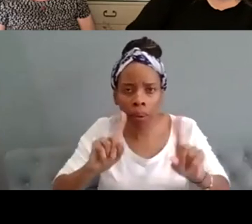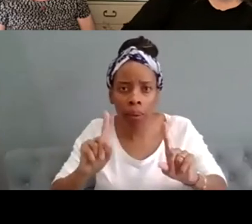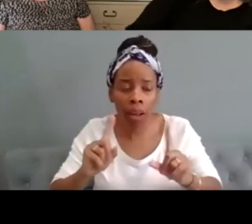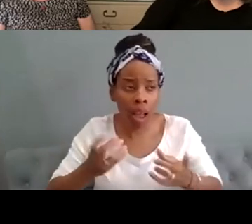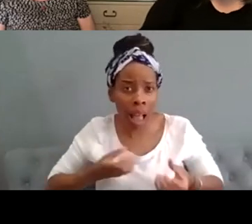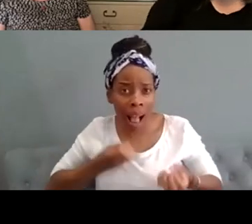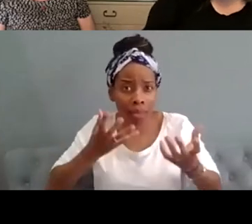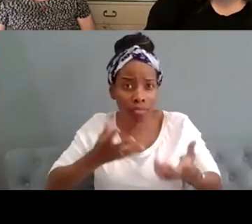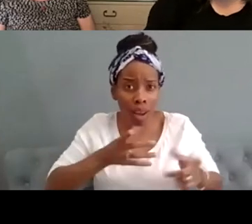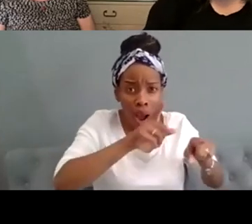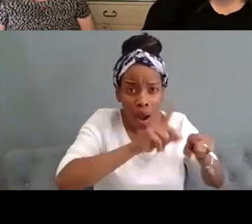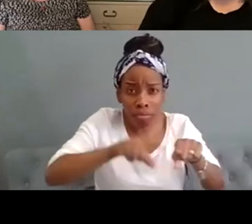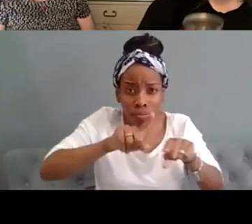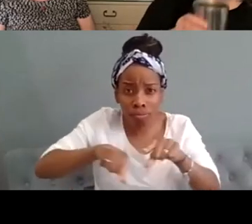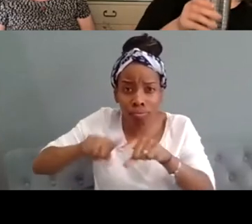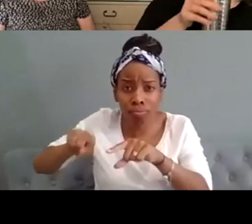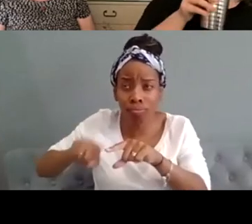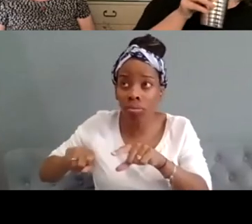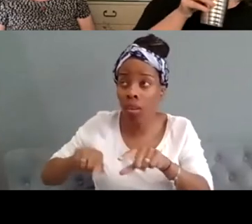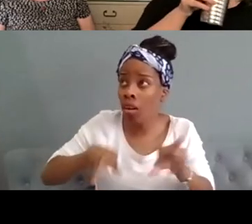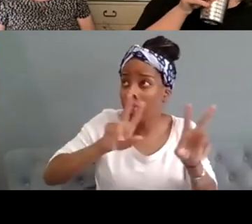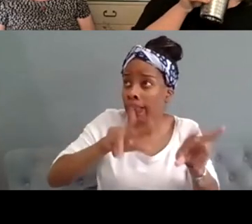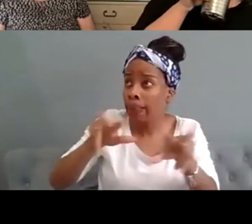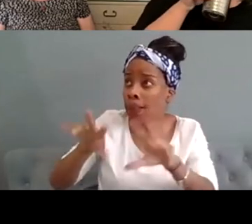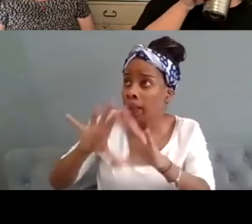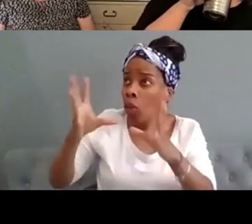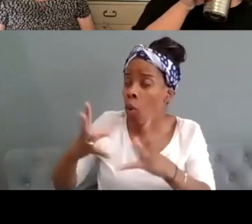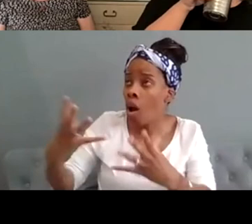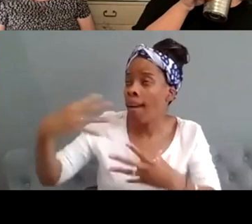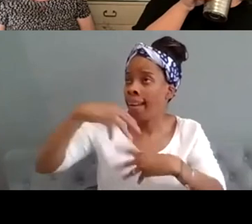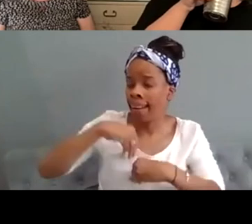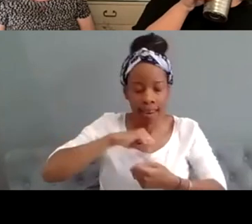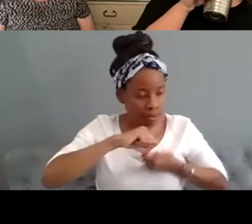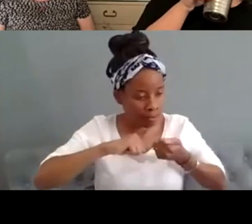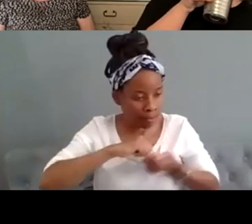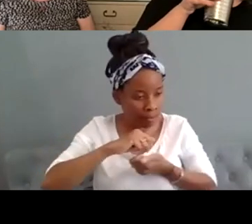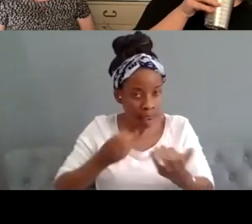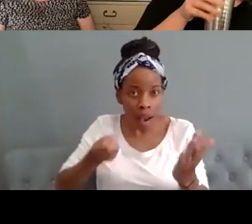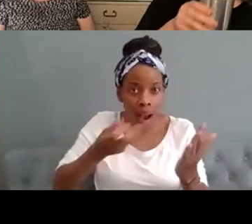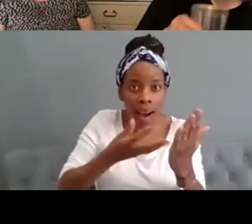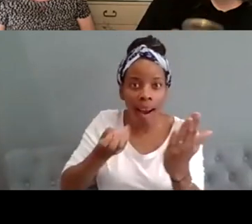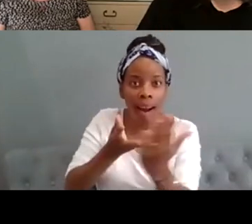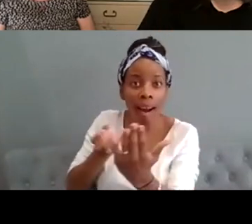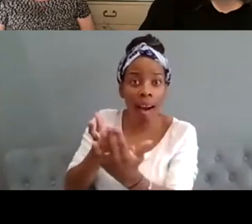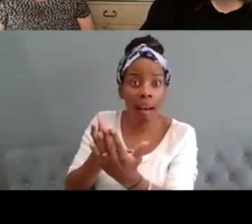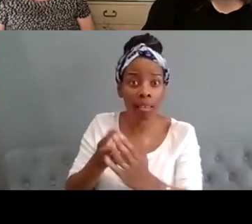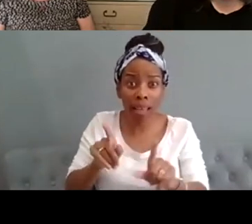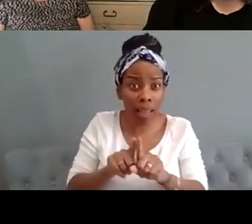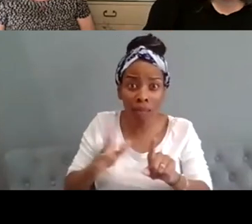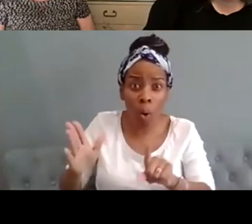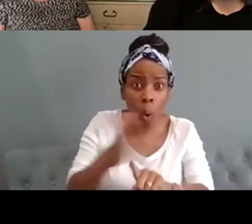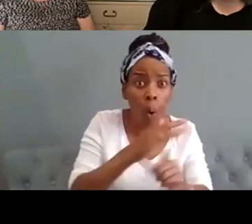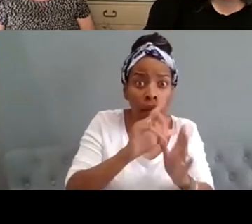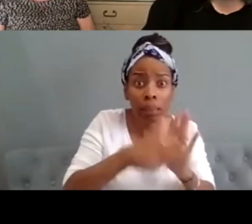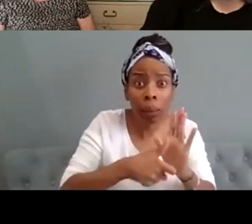interprets what the world is like around them and us and then it's the same with any artists whether they're disabled or not it's the same kind of